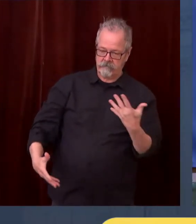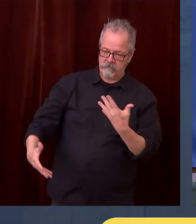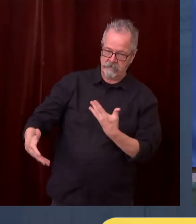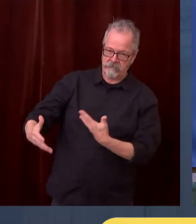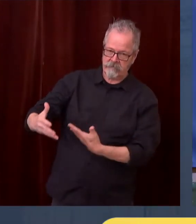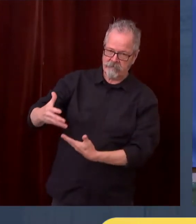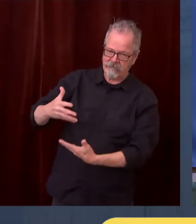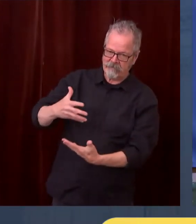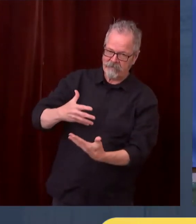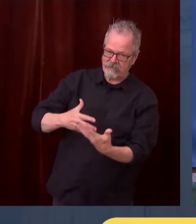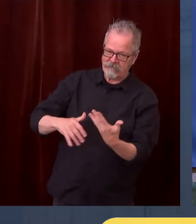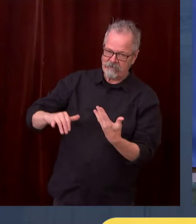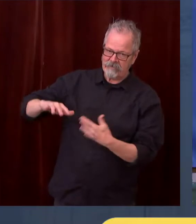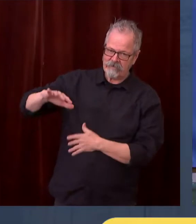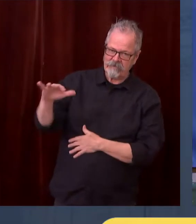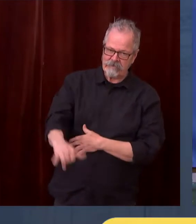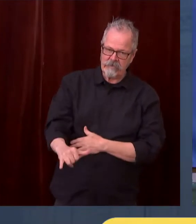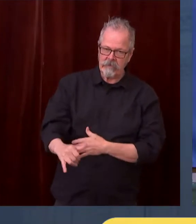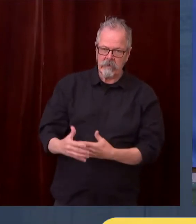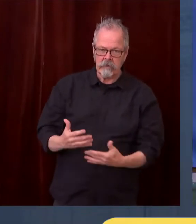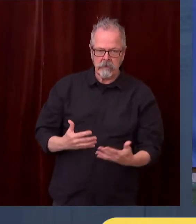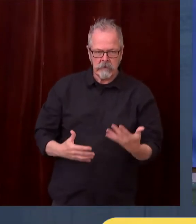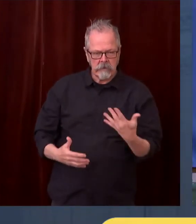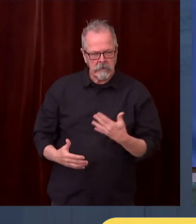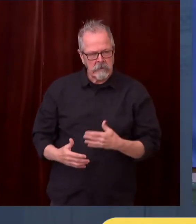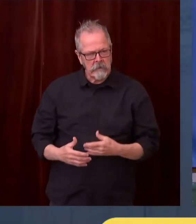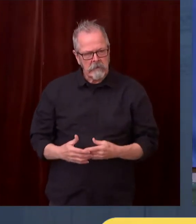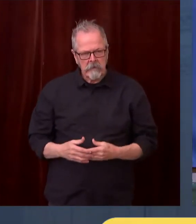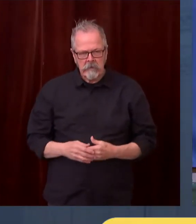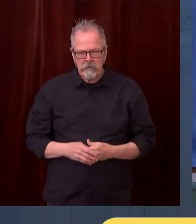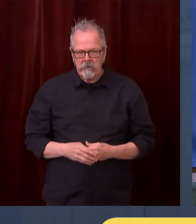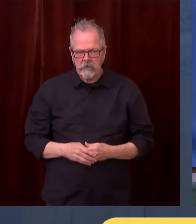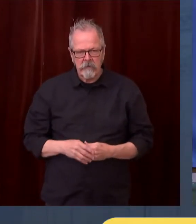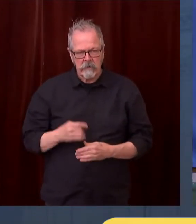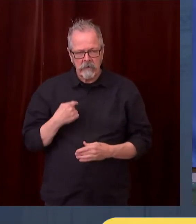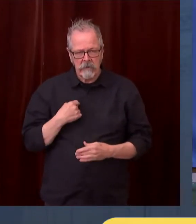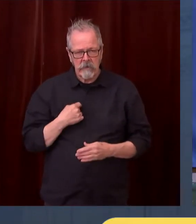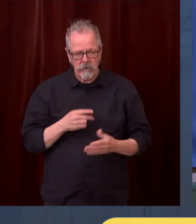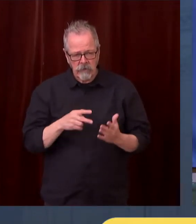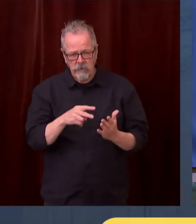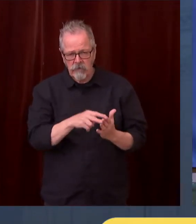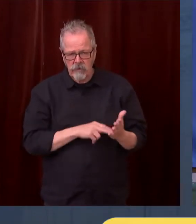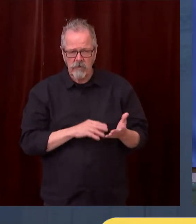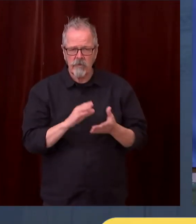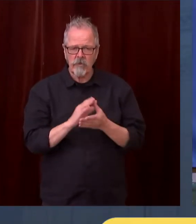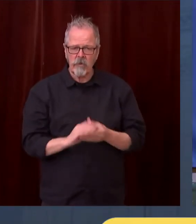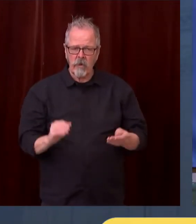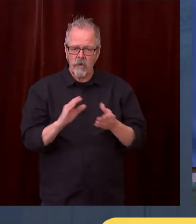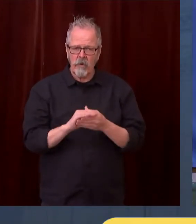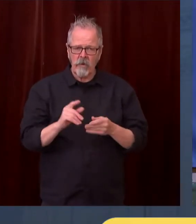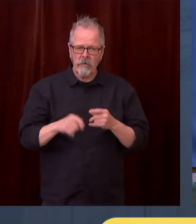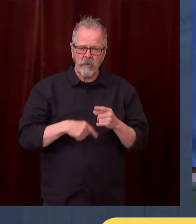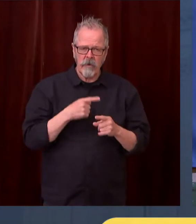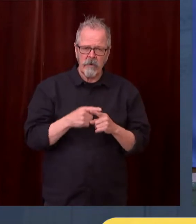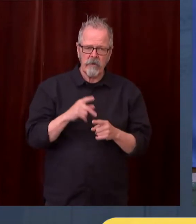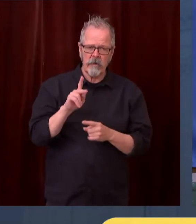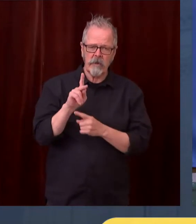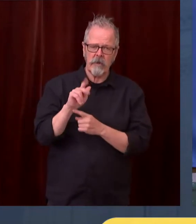like I read about in a county south of here that has now had a spike in part of that.